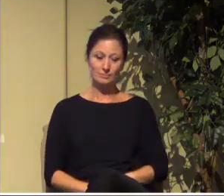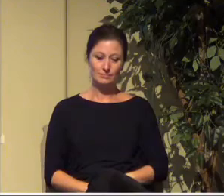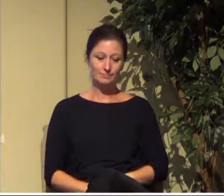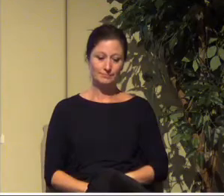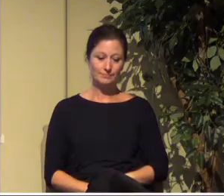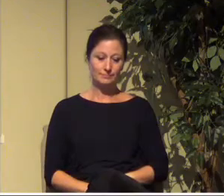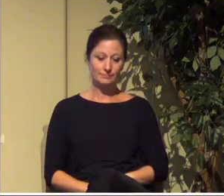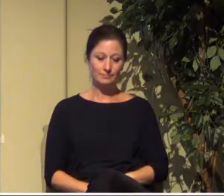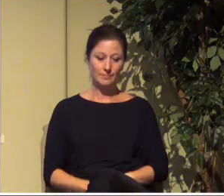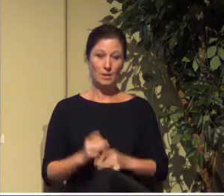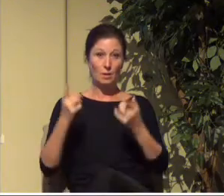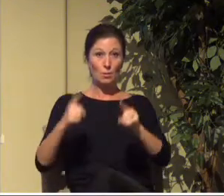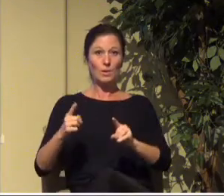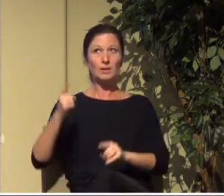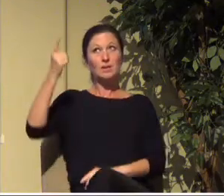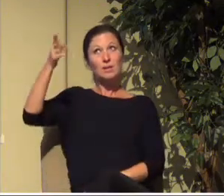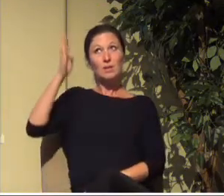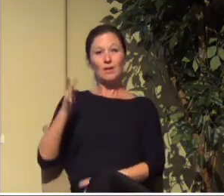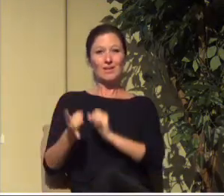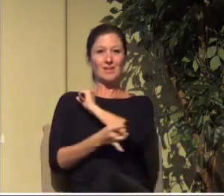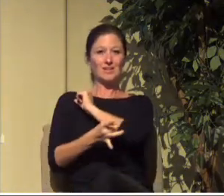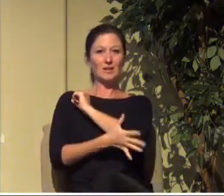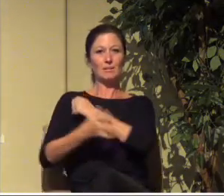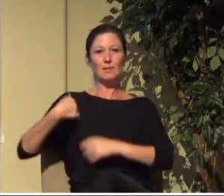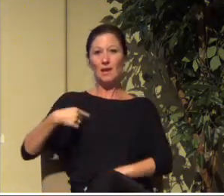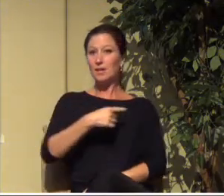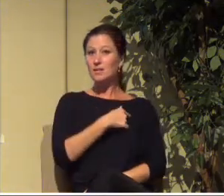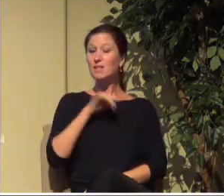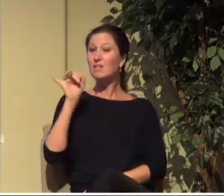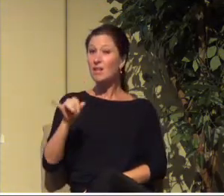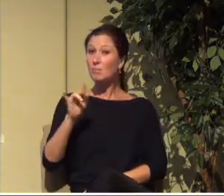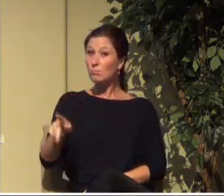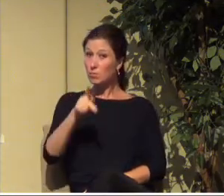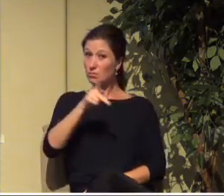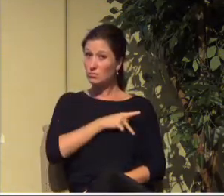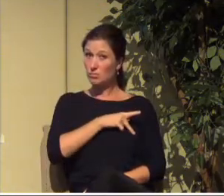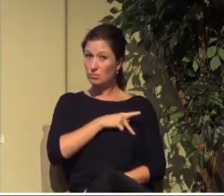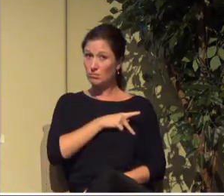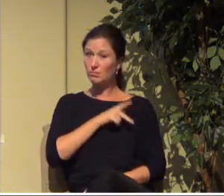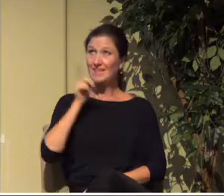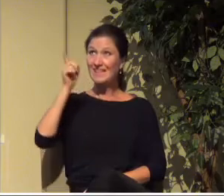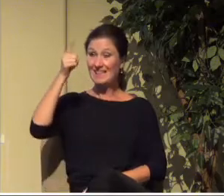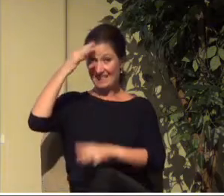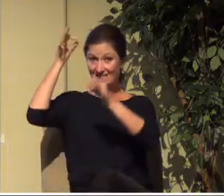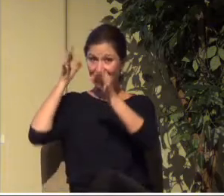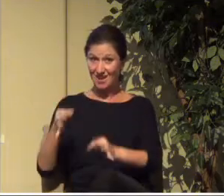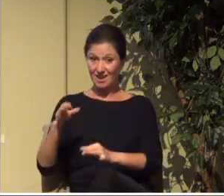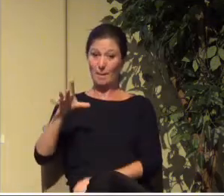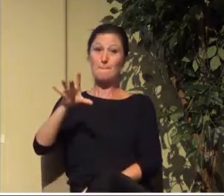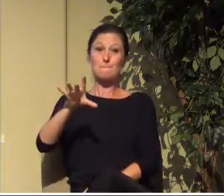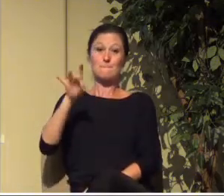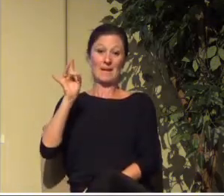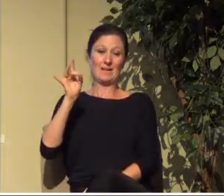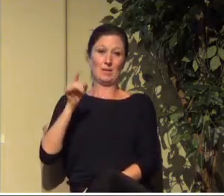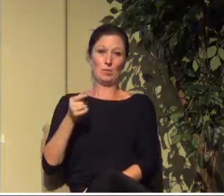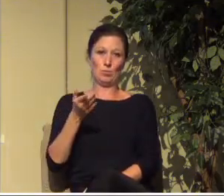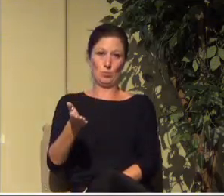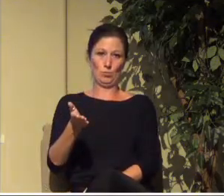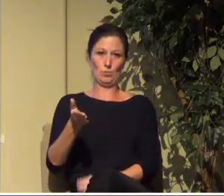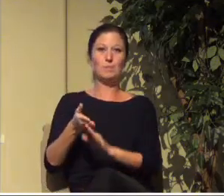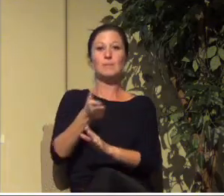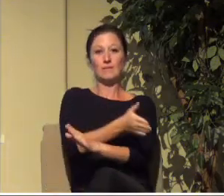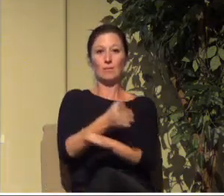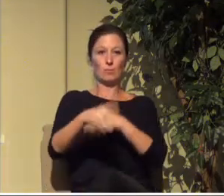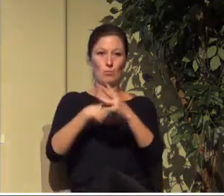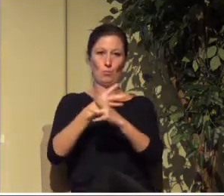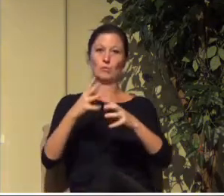When we were adopted into God's family, that was very personal. He predestined before creation began that he was